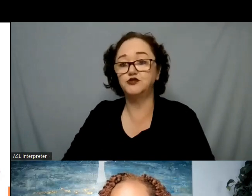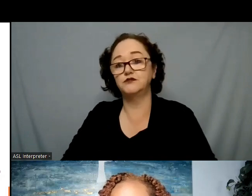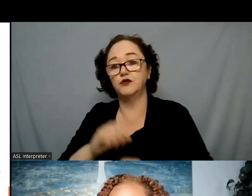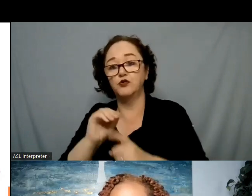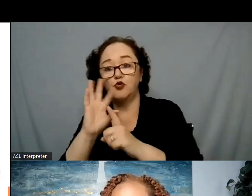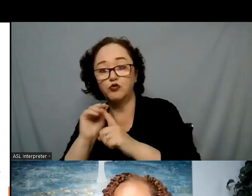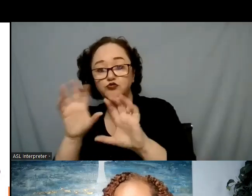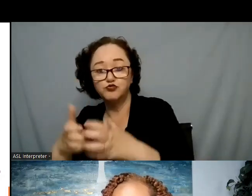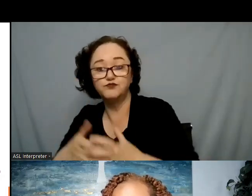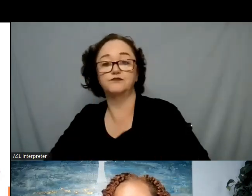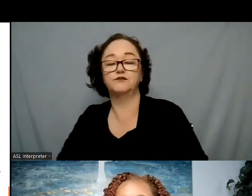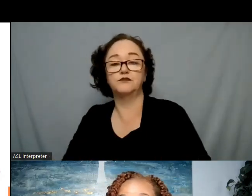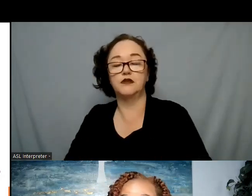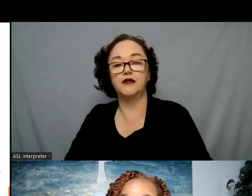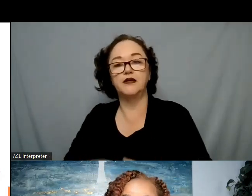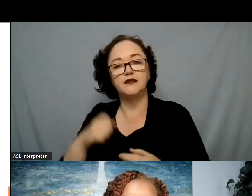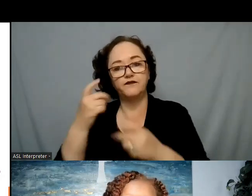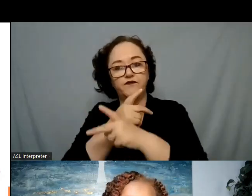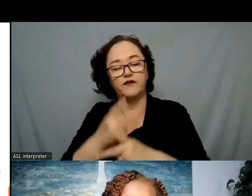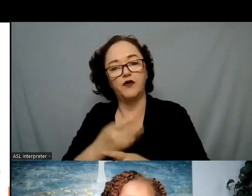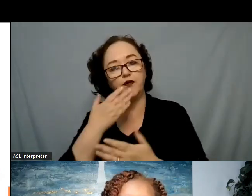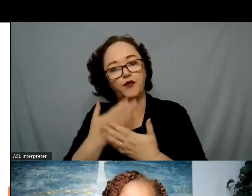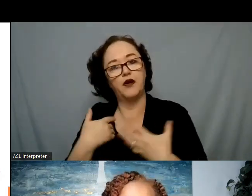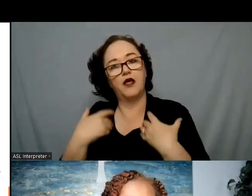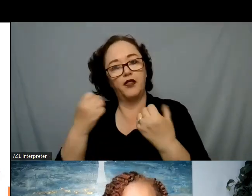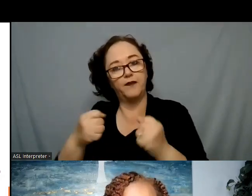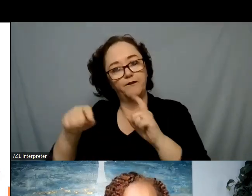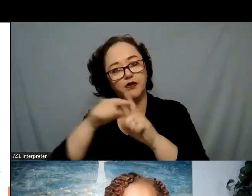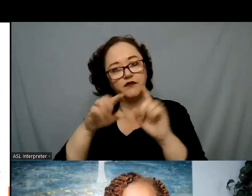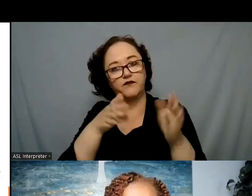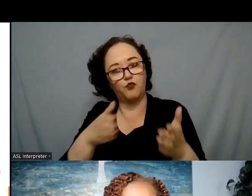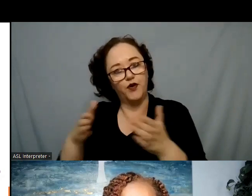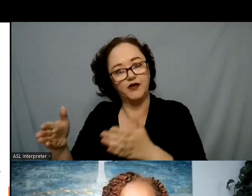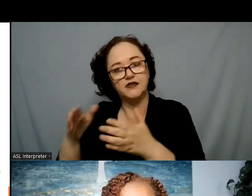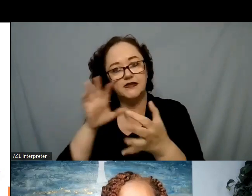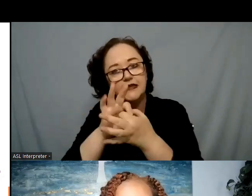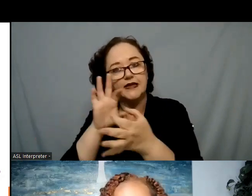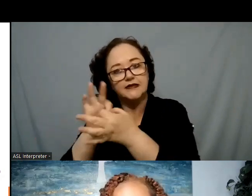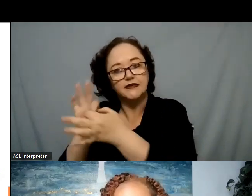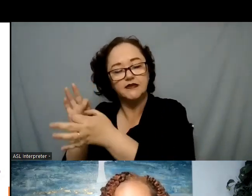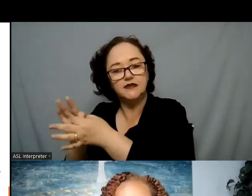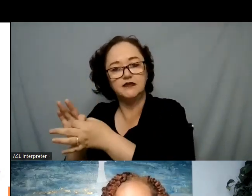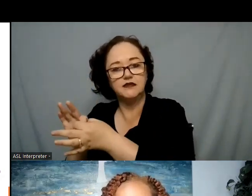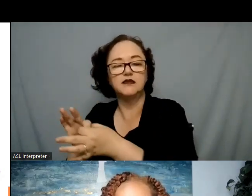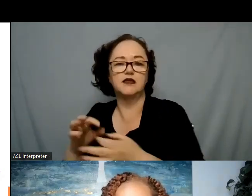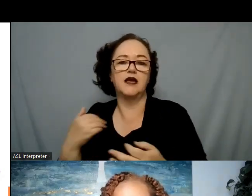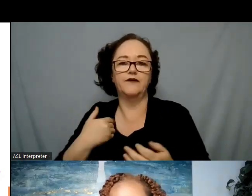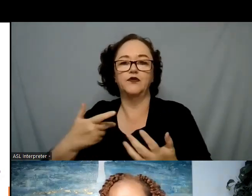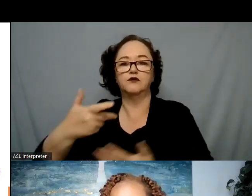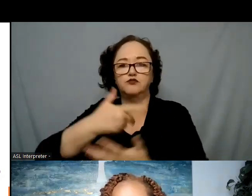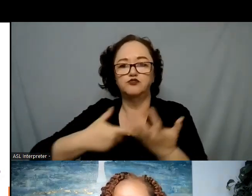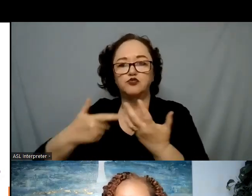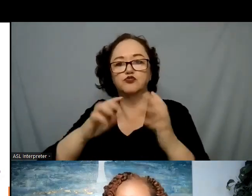positive ways to connect and having those social groups so I truly believe that we were made